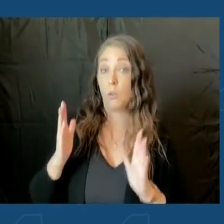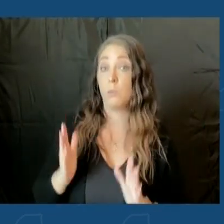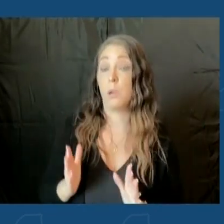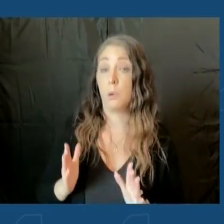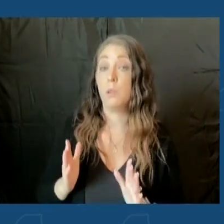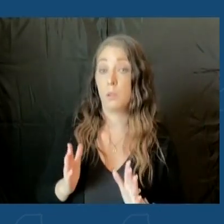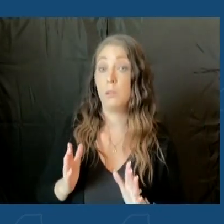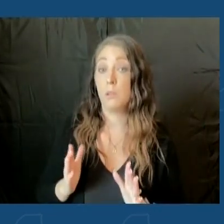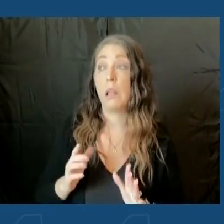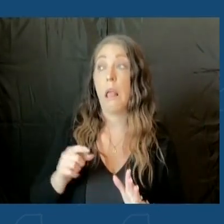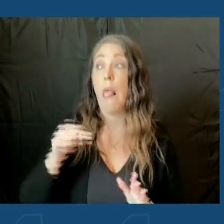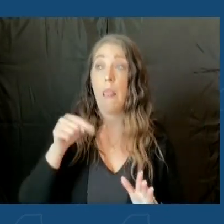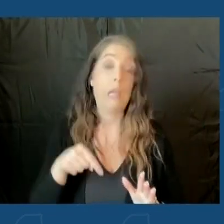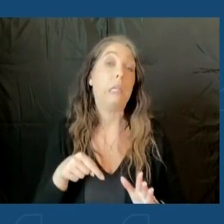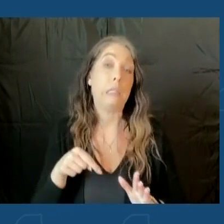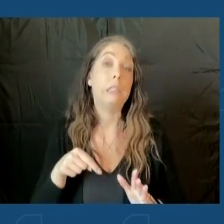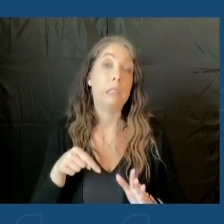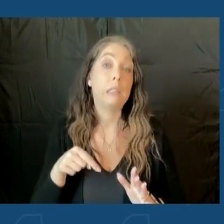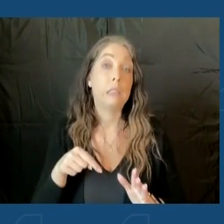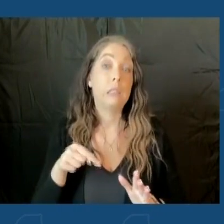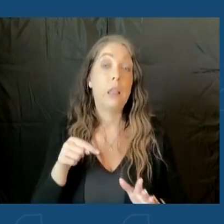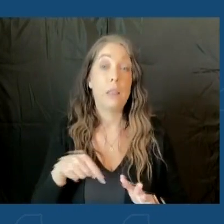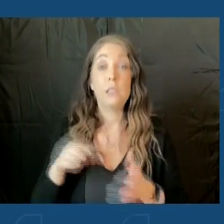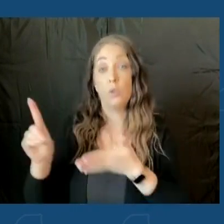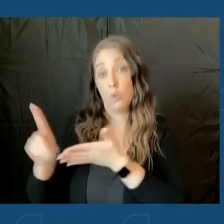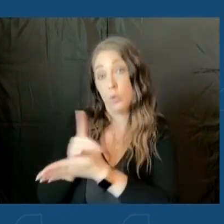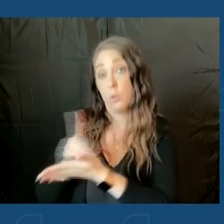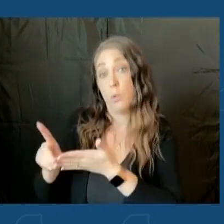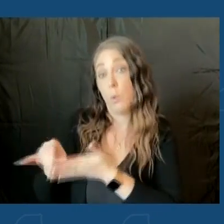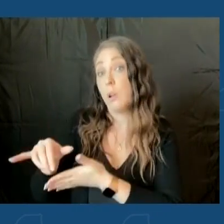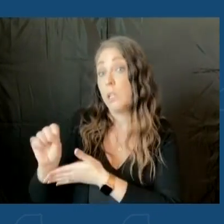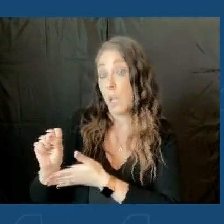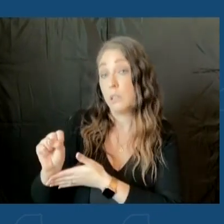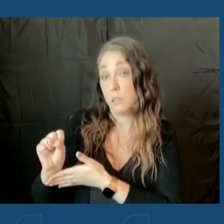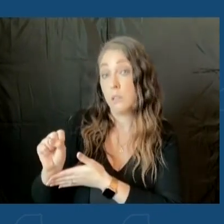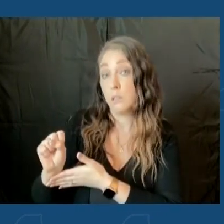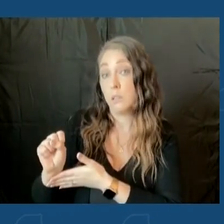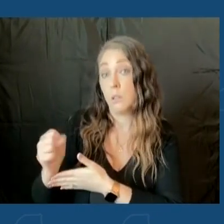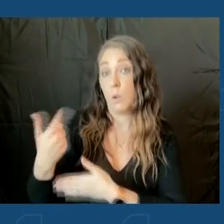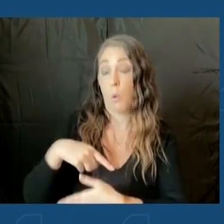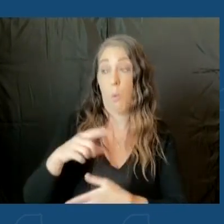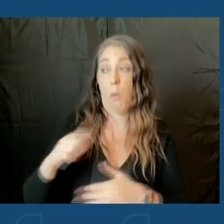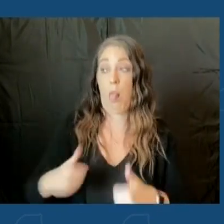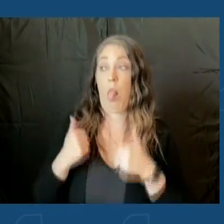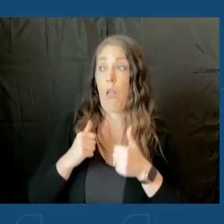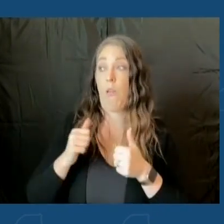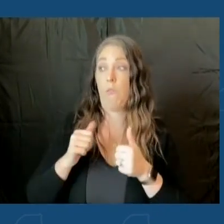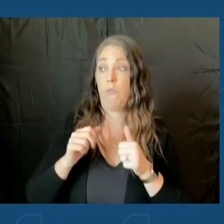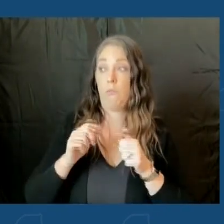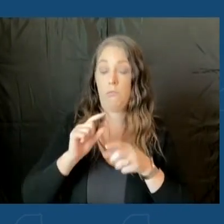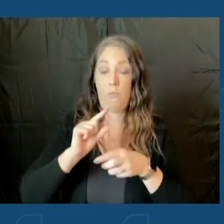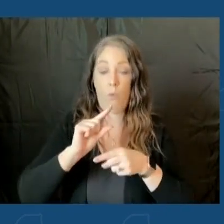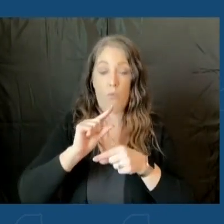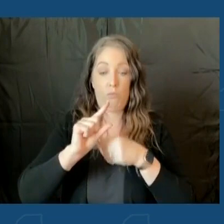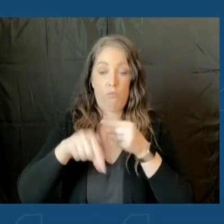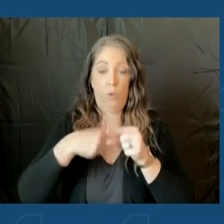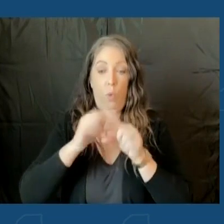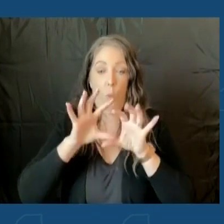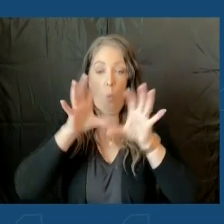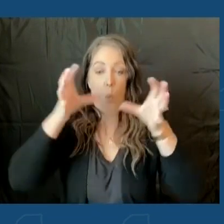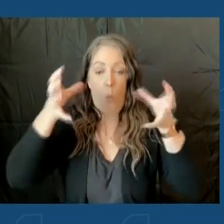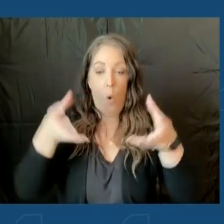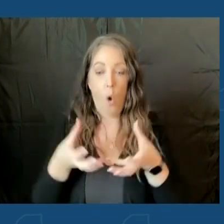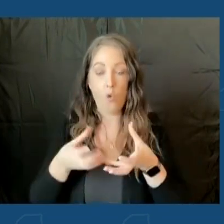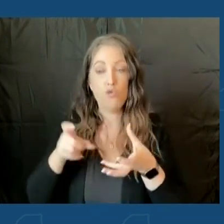this is, that this is discriminatory. we live in a global world and there should have been more concern about monkeypox